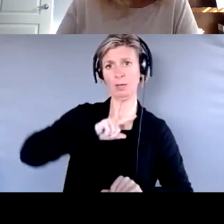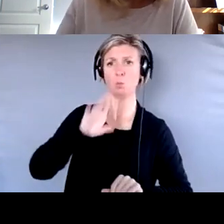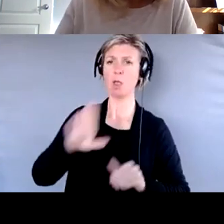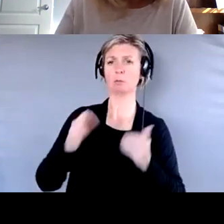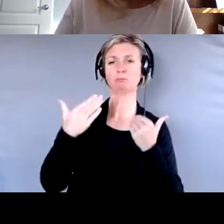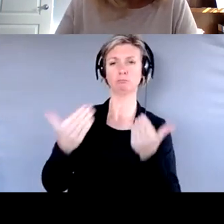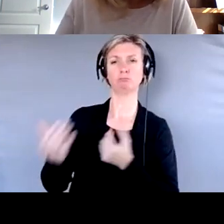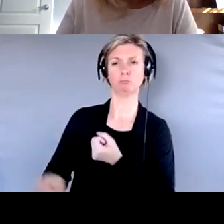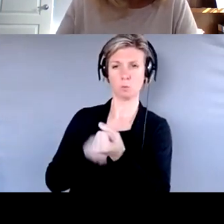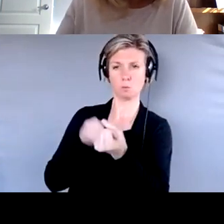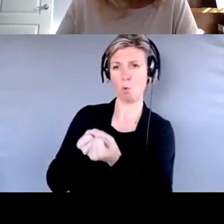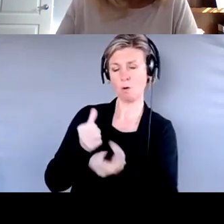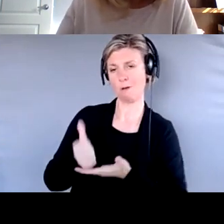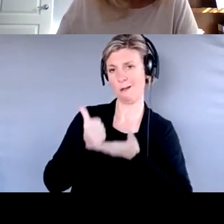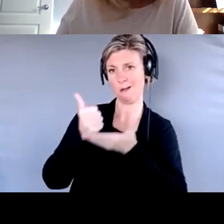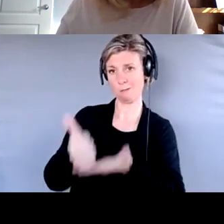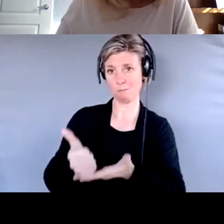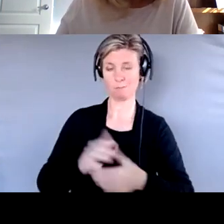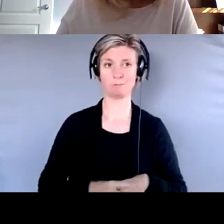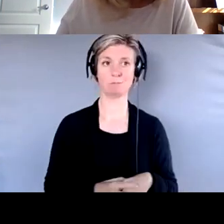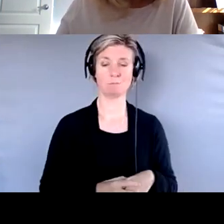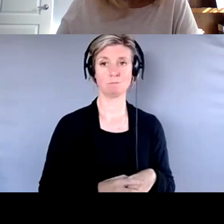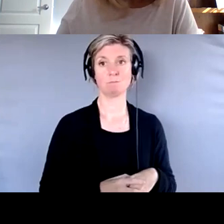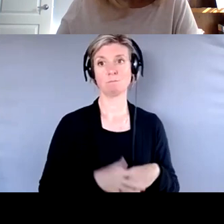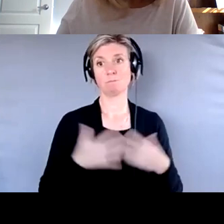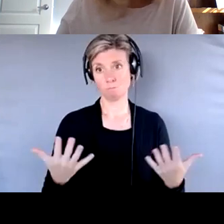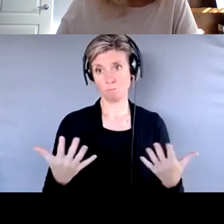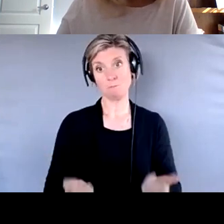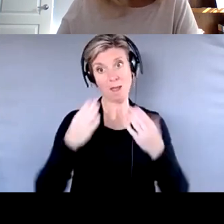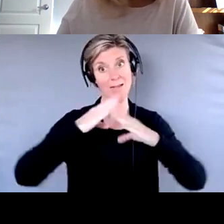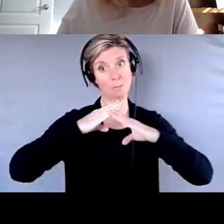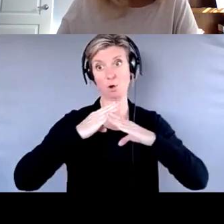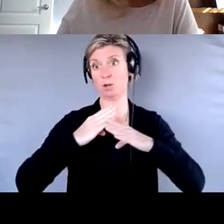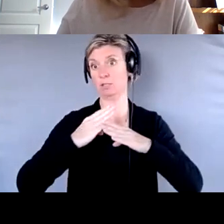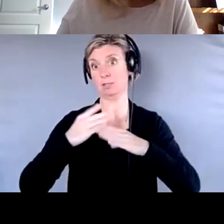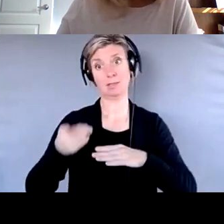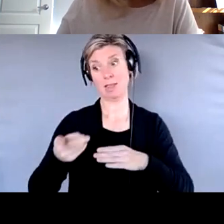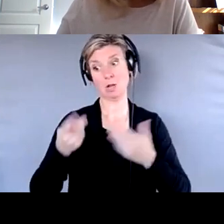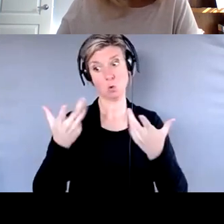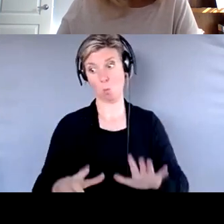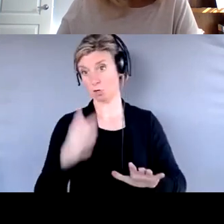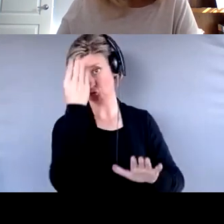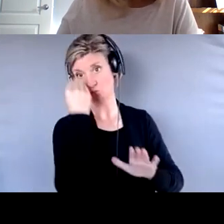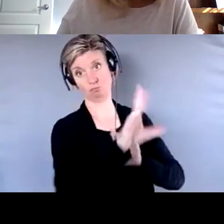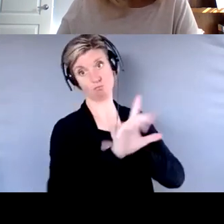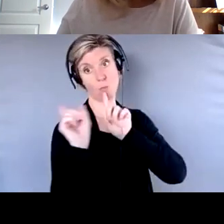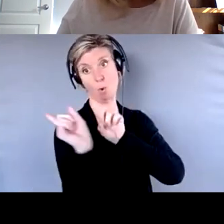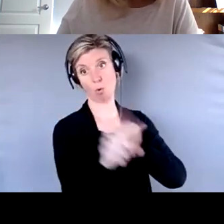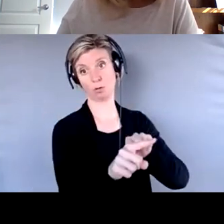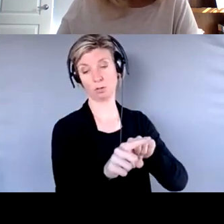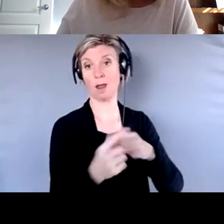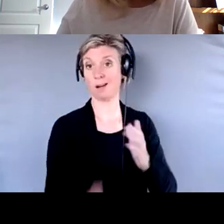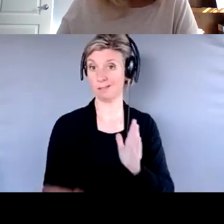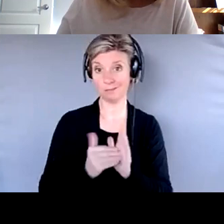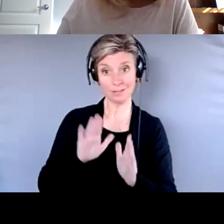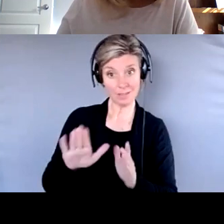the barriers, there's many barriers to, um, not wanting to report. Uh, and we do have to appreciate that, uh, individuals have a choice. If